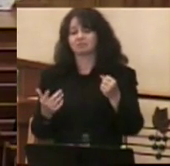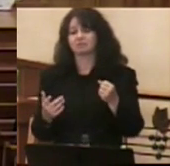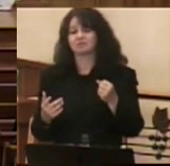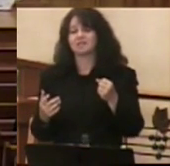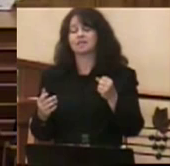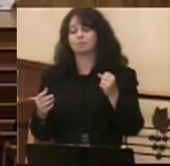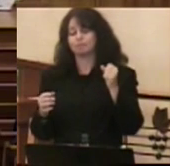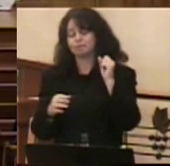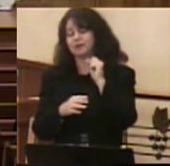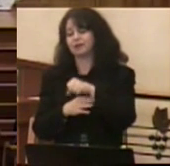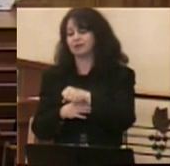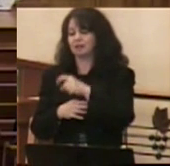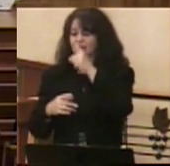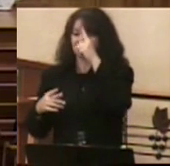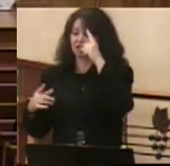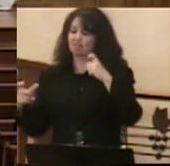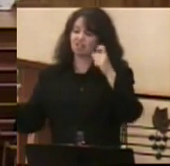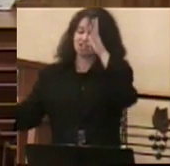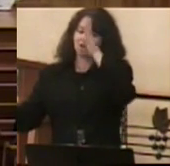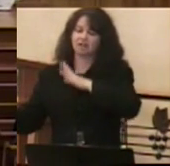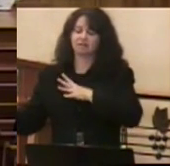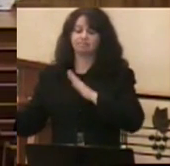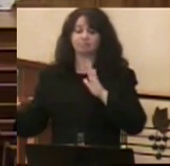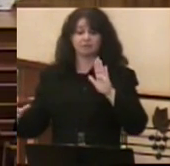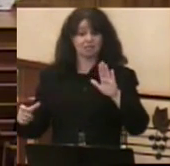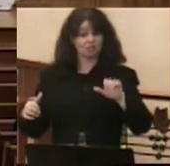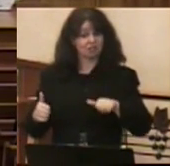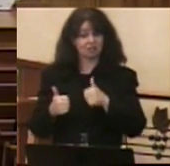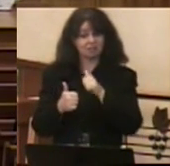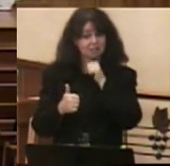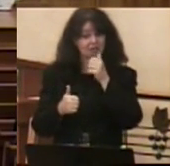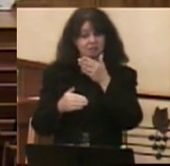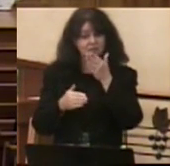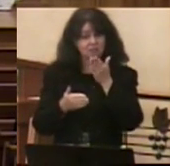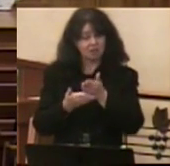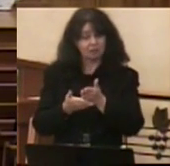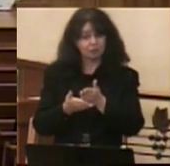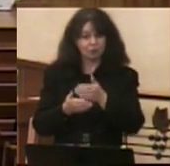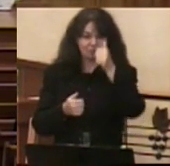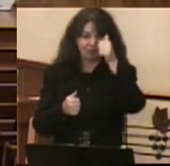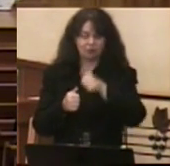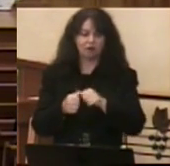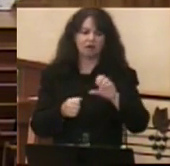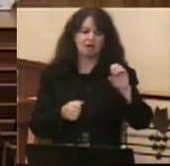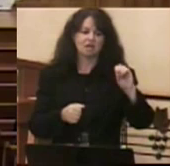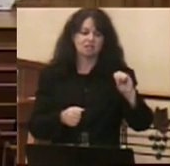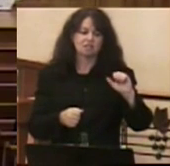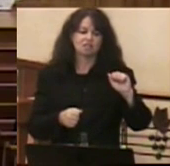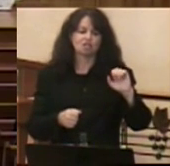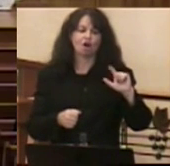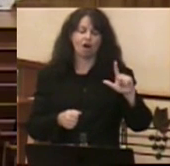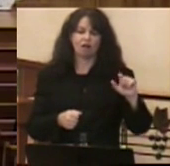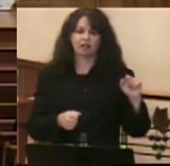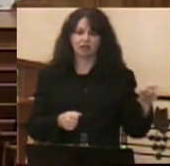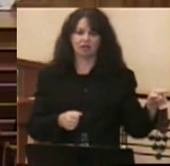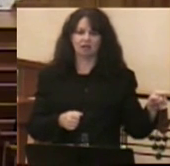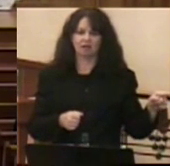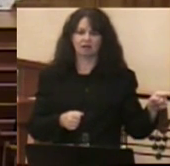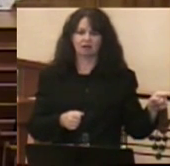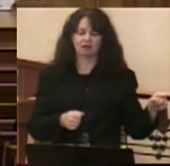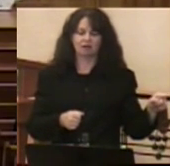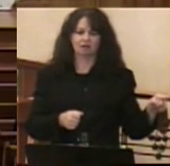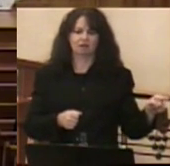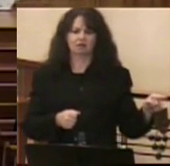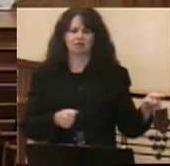challenges did not end there. Remember King Saul, how he went after David and was relentless in